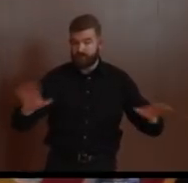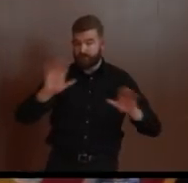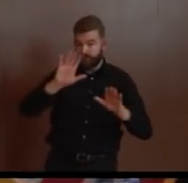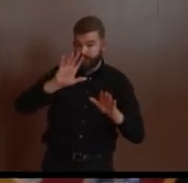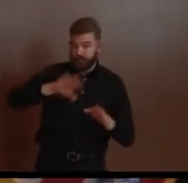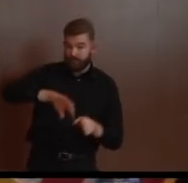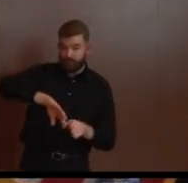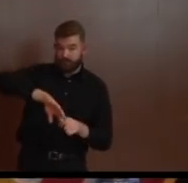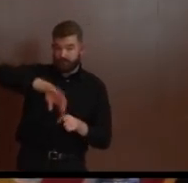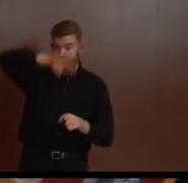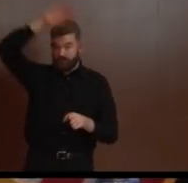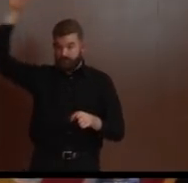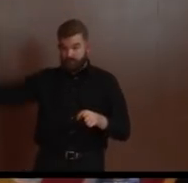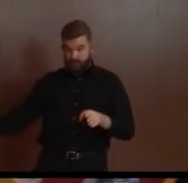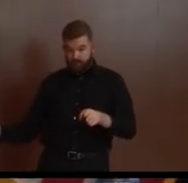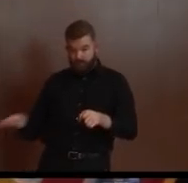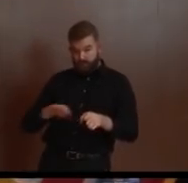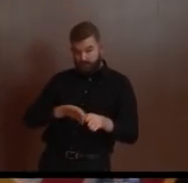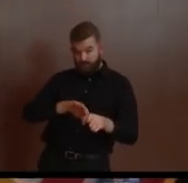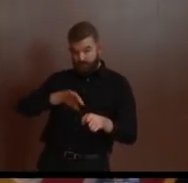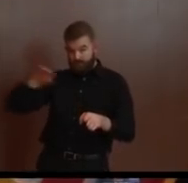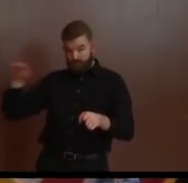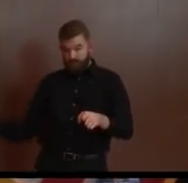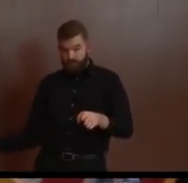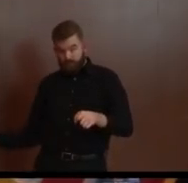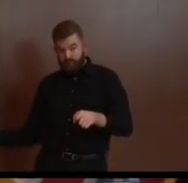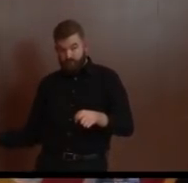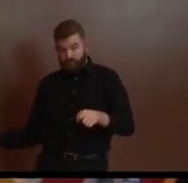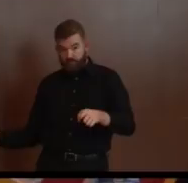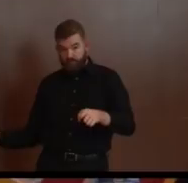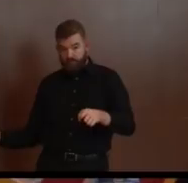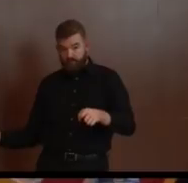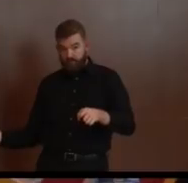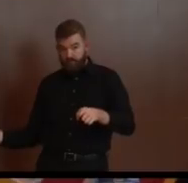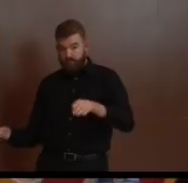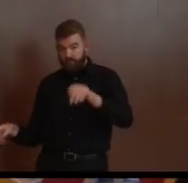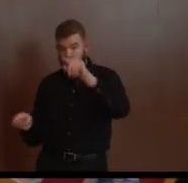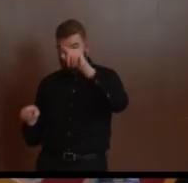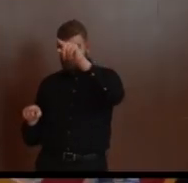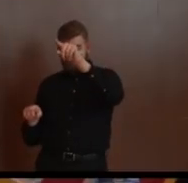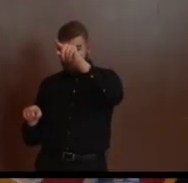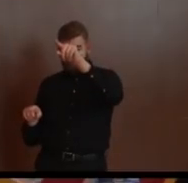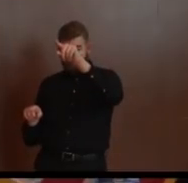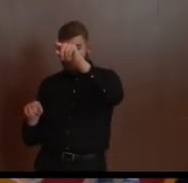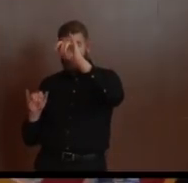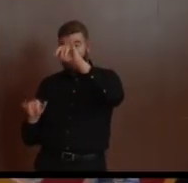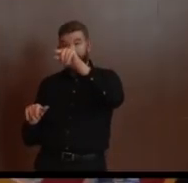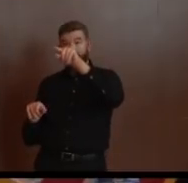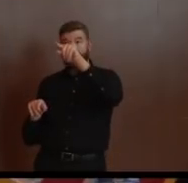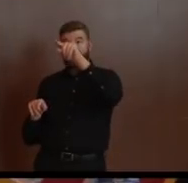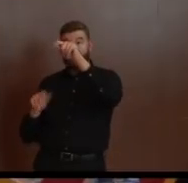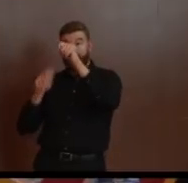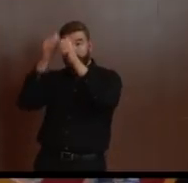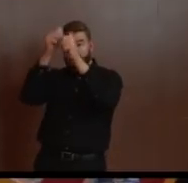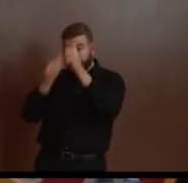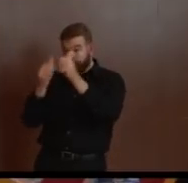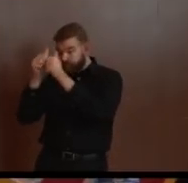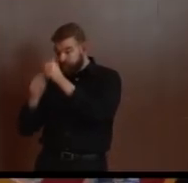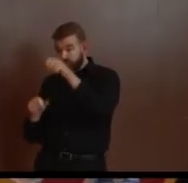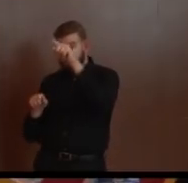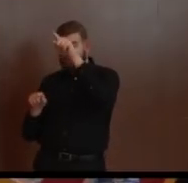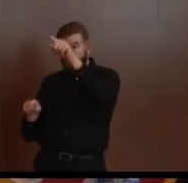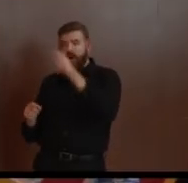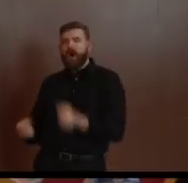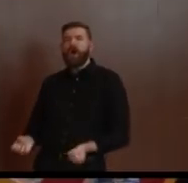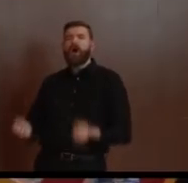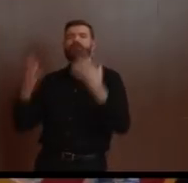as possible. But even in a scenario where you have the same amount of people who get sick had we not done anything, the key